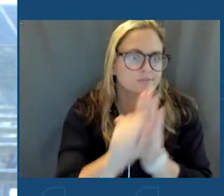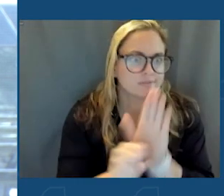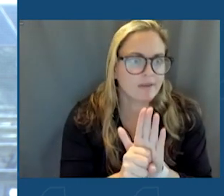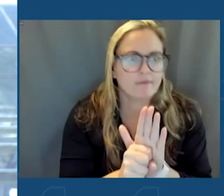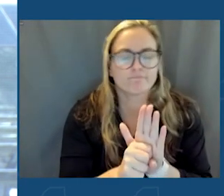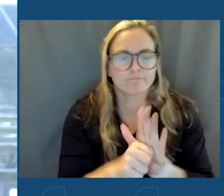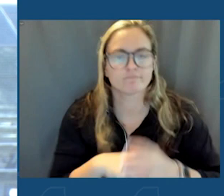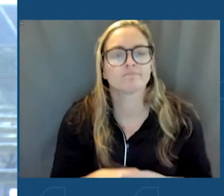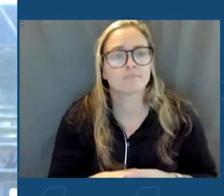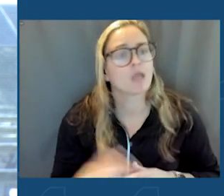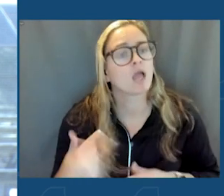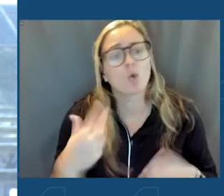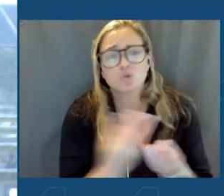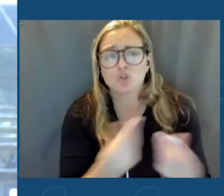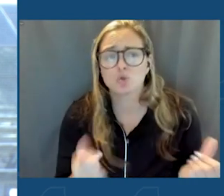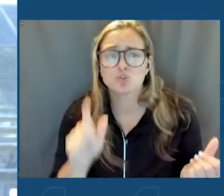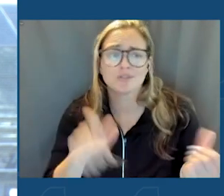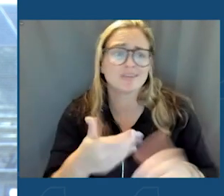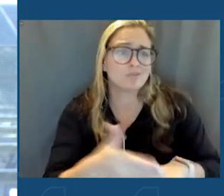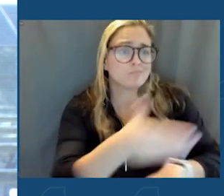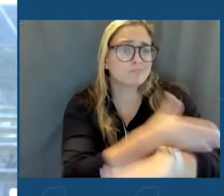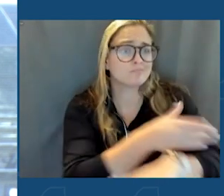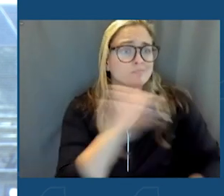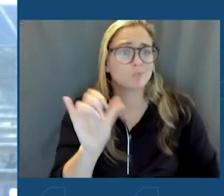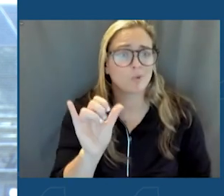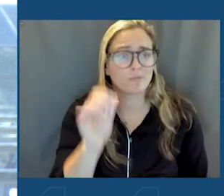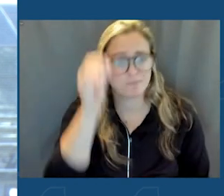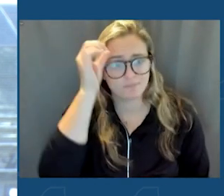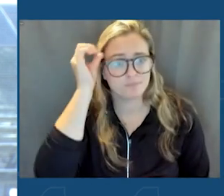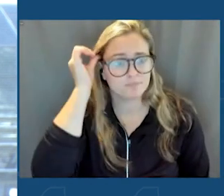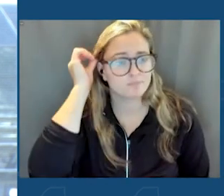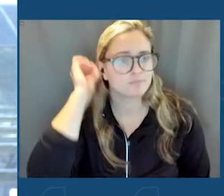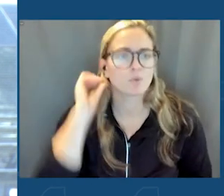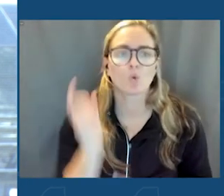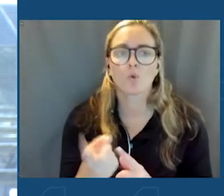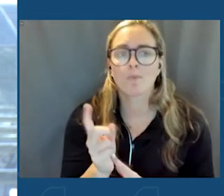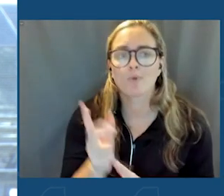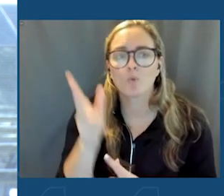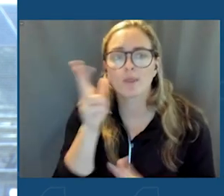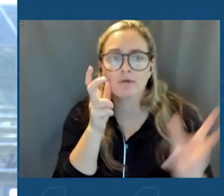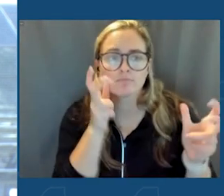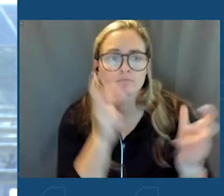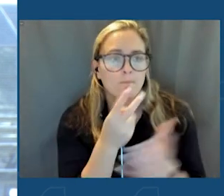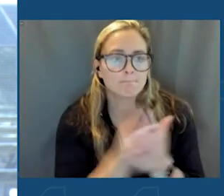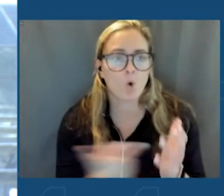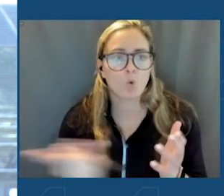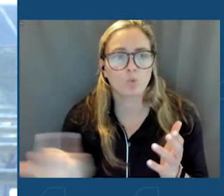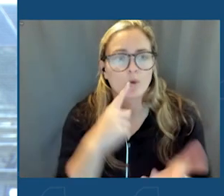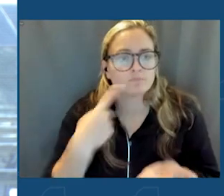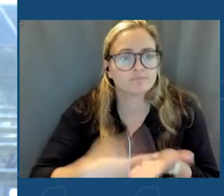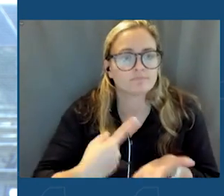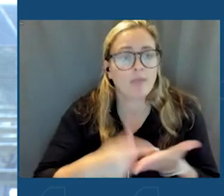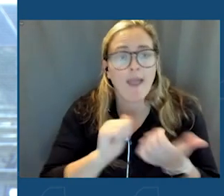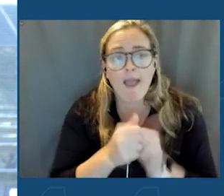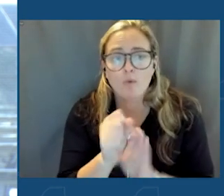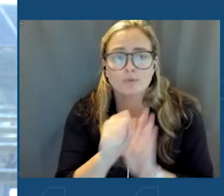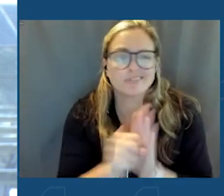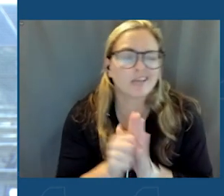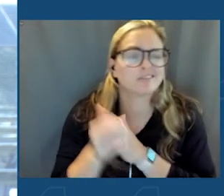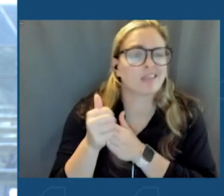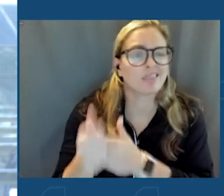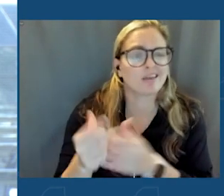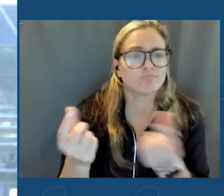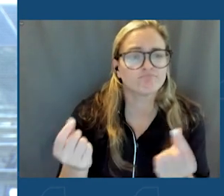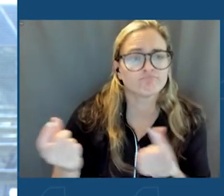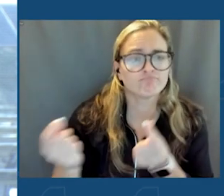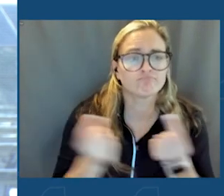climate solutions need to as well. In a moment, we'll get to hear from each of them about how their states are leading the charge. Now,